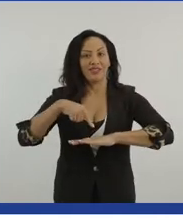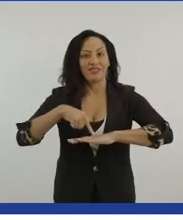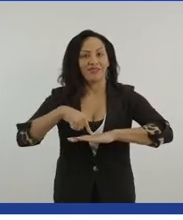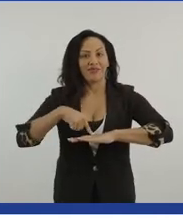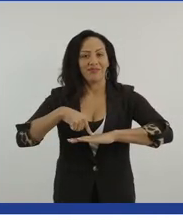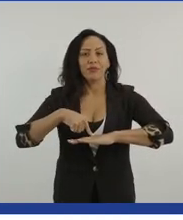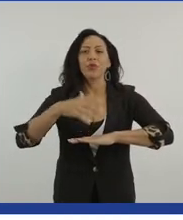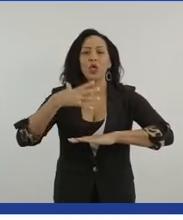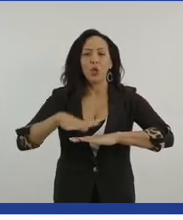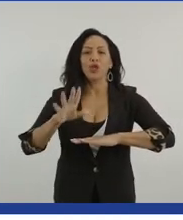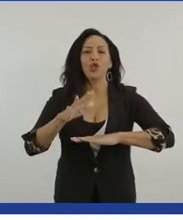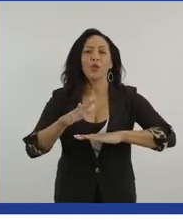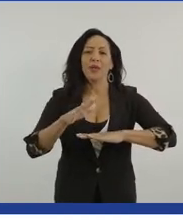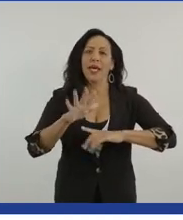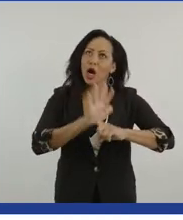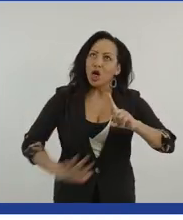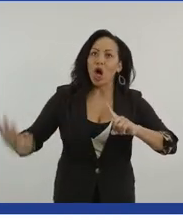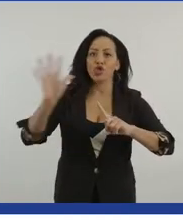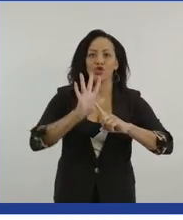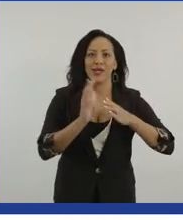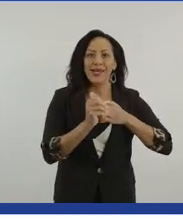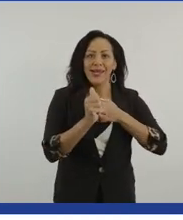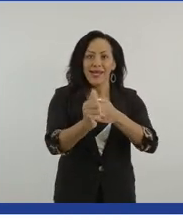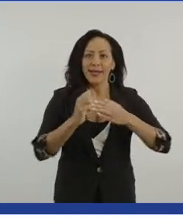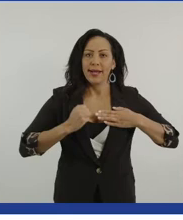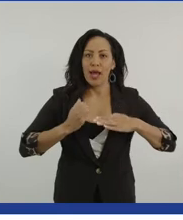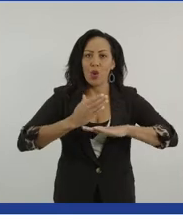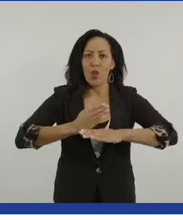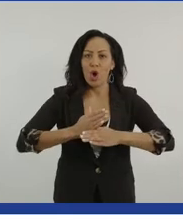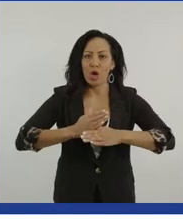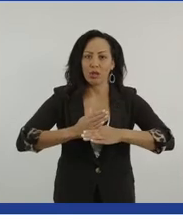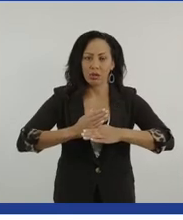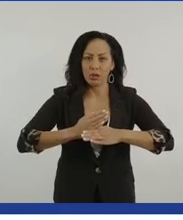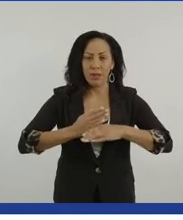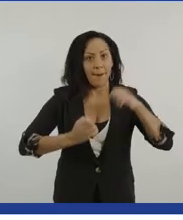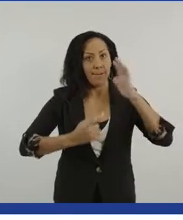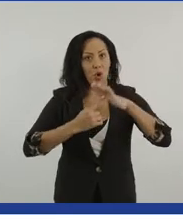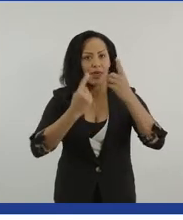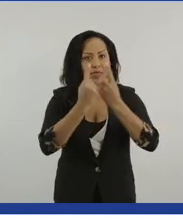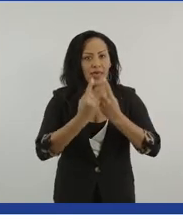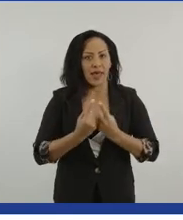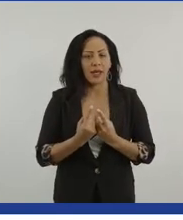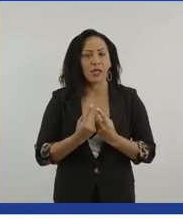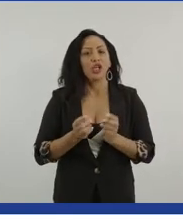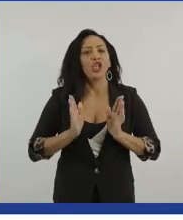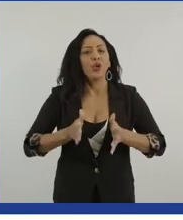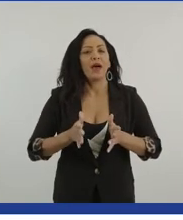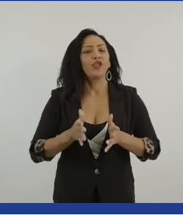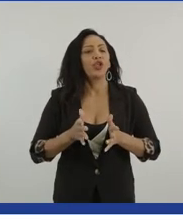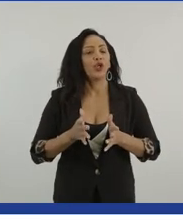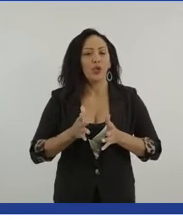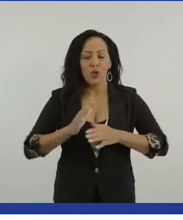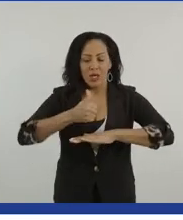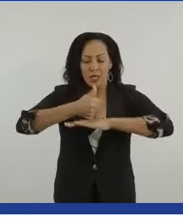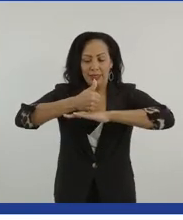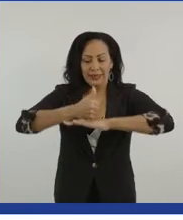country leading in the work that we do. And the important thing with that is to make sure you reflect the community when you set up